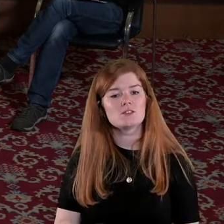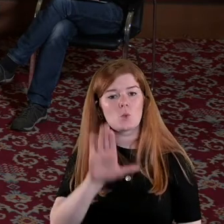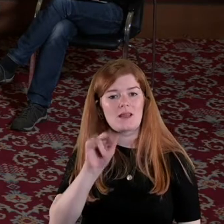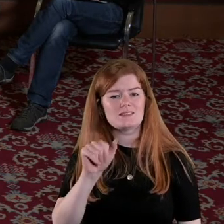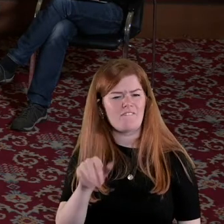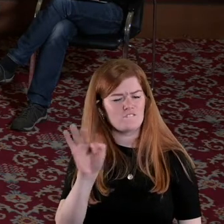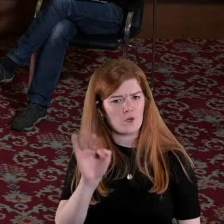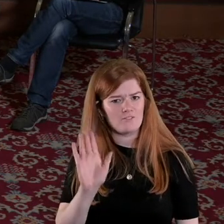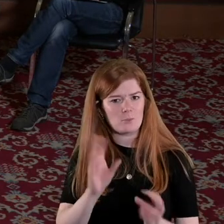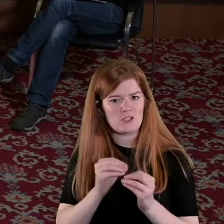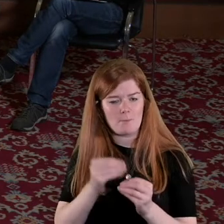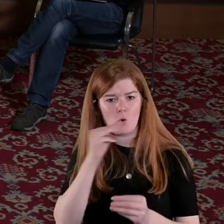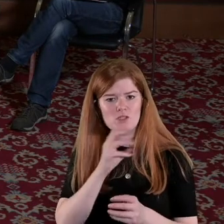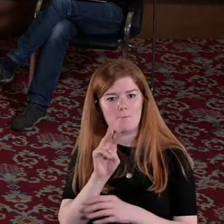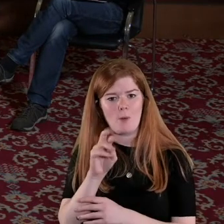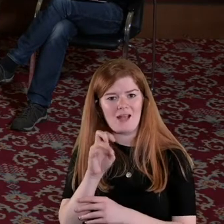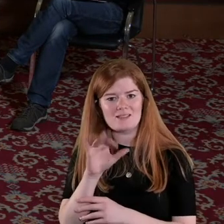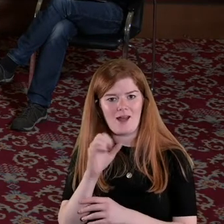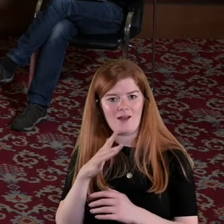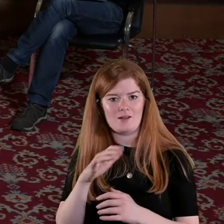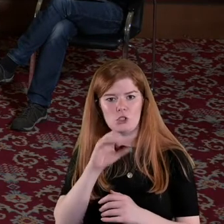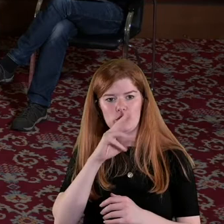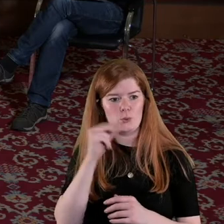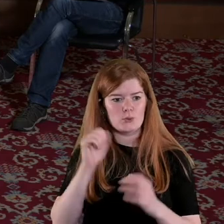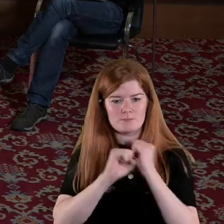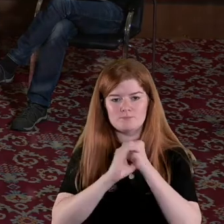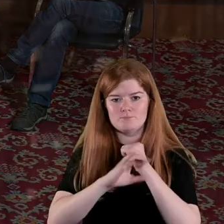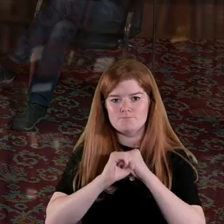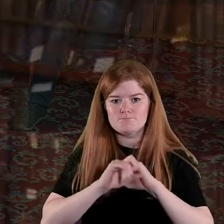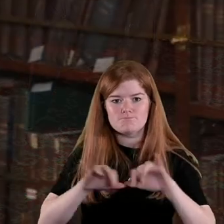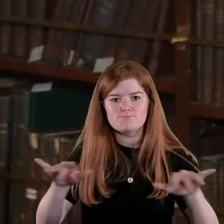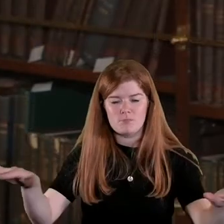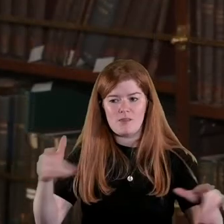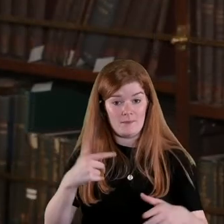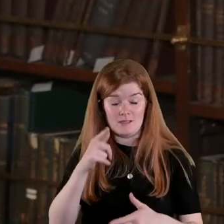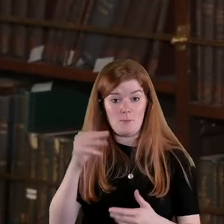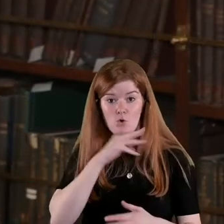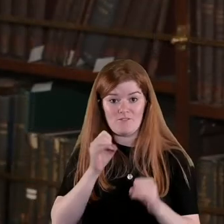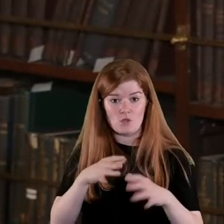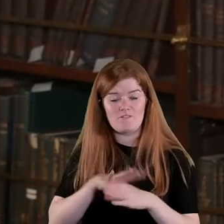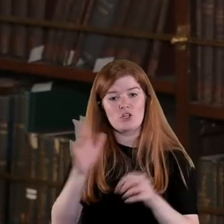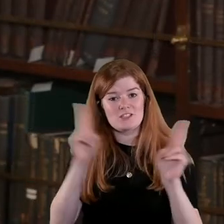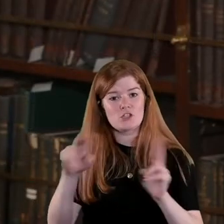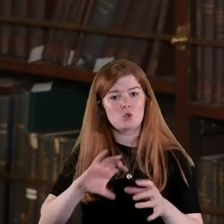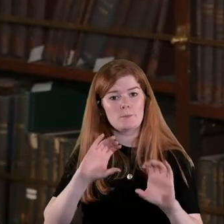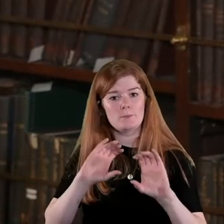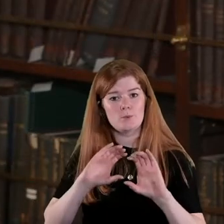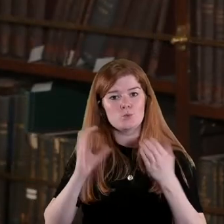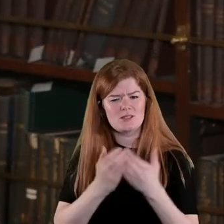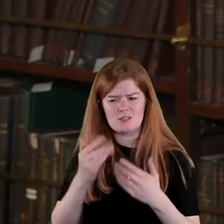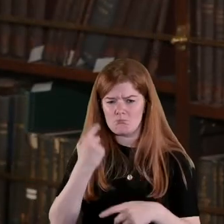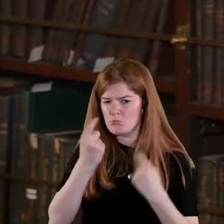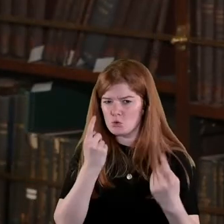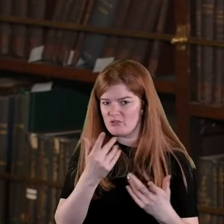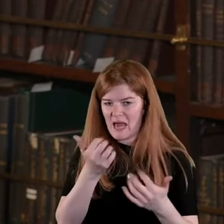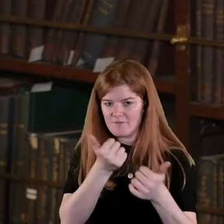the importance of propaganda and that hugely significant dimension especially for the international community and I wonder was